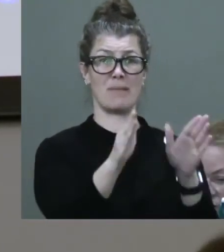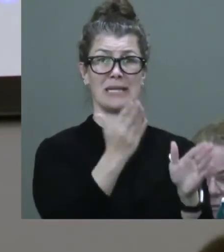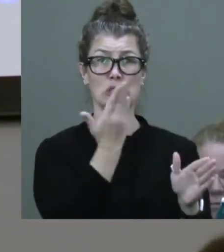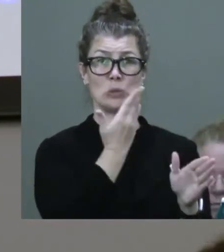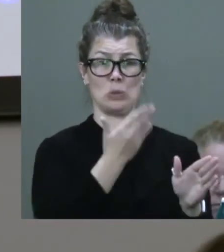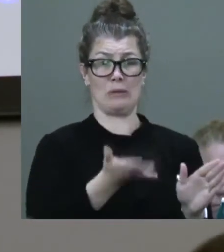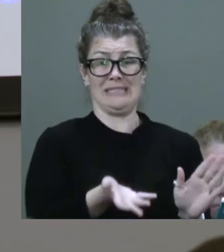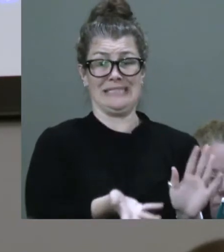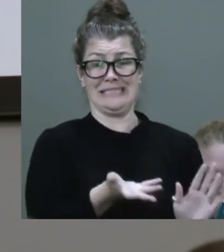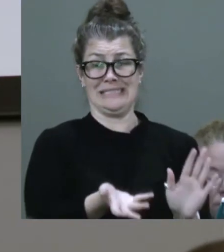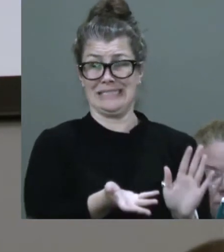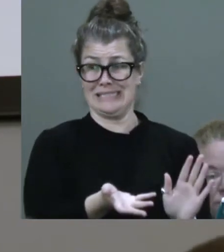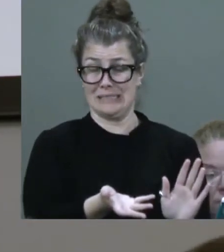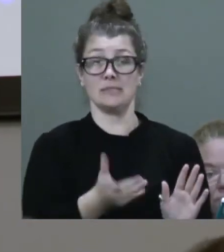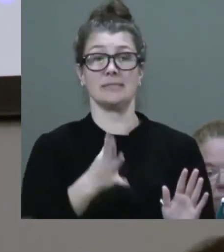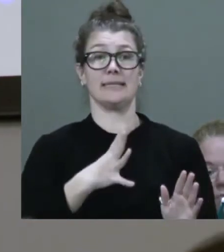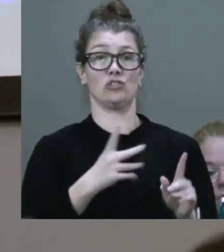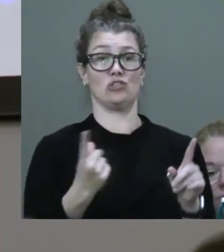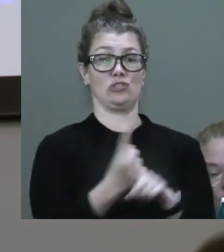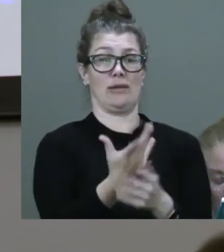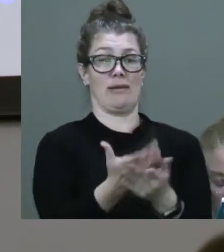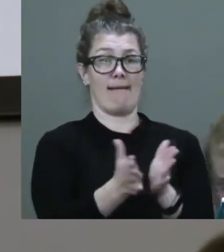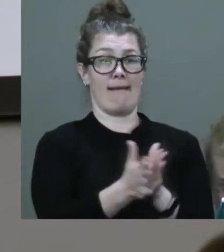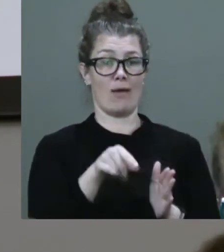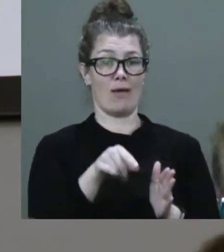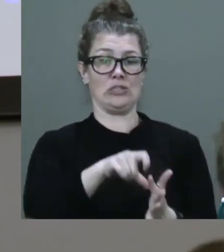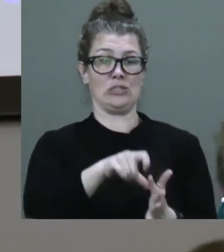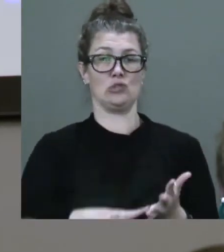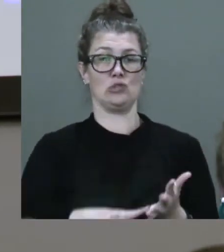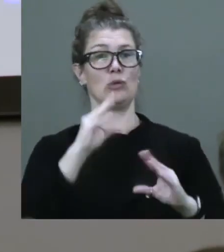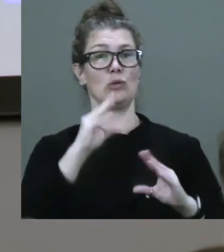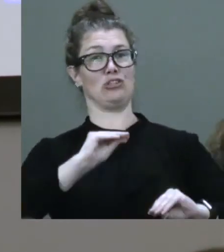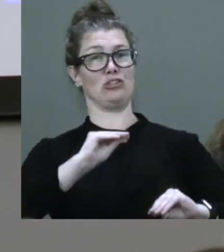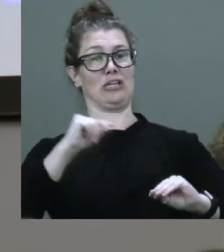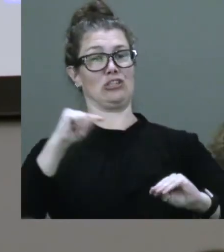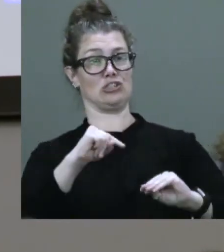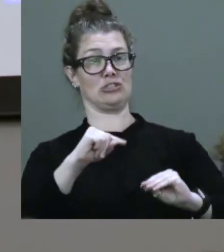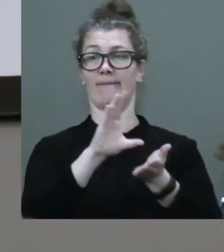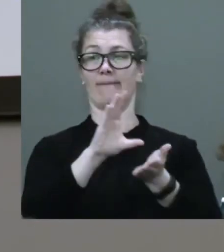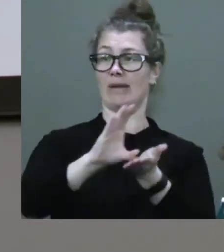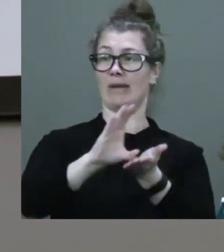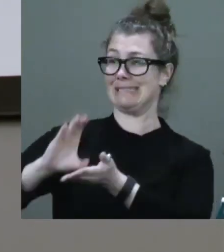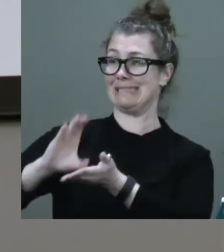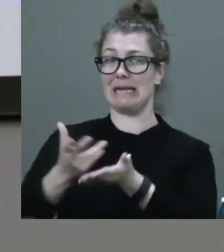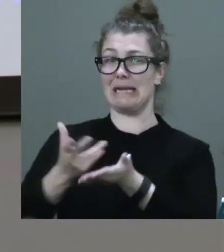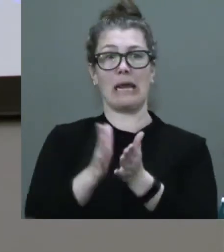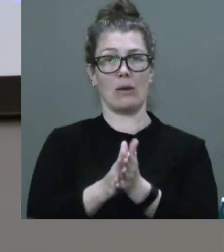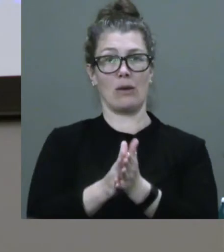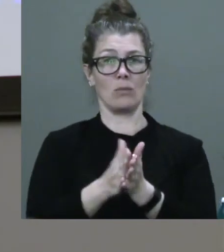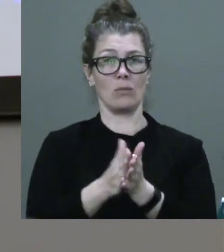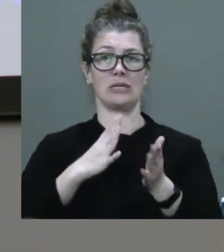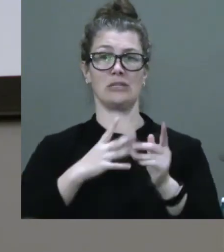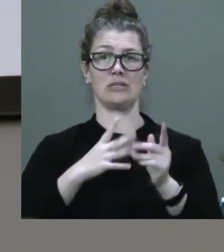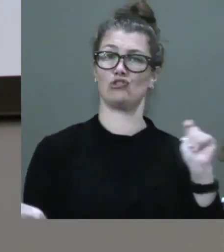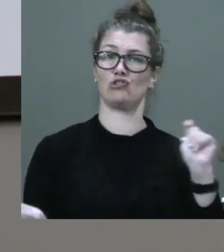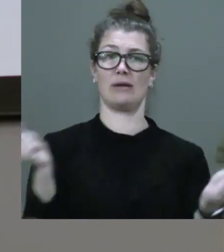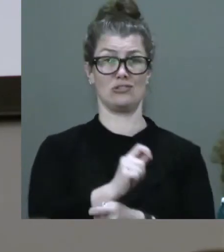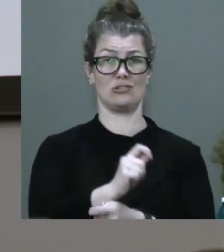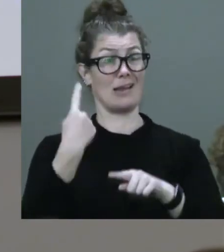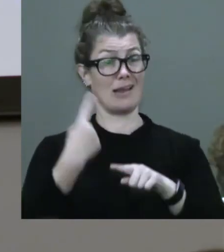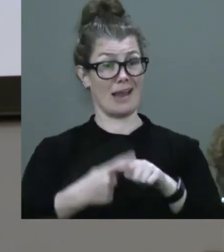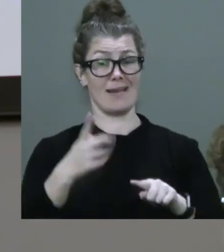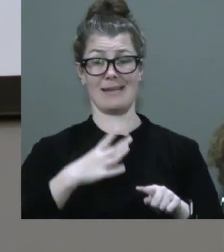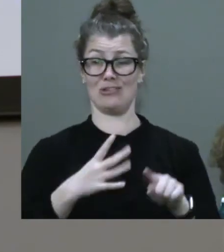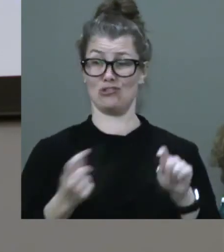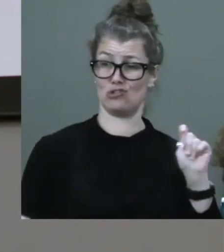And so we've got to change the way that we do education funding in Australia. We also have to change the way